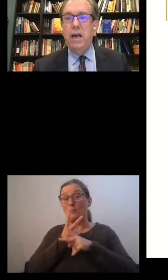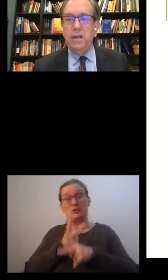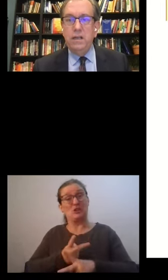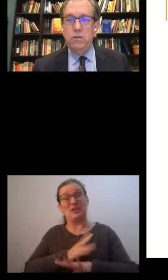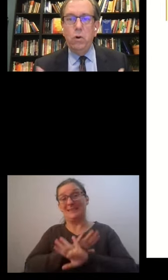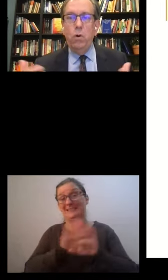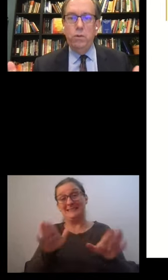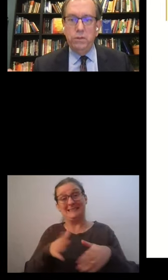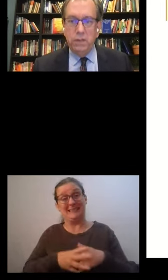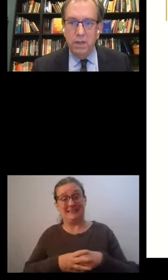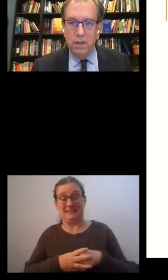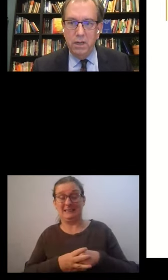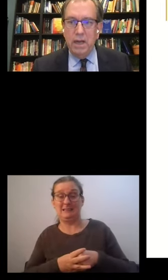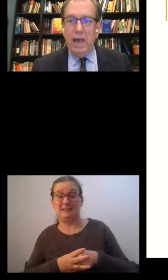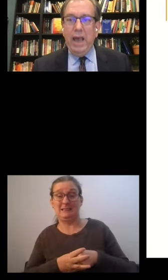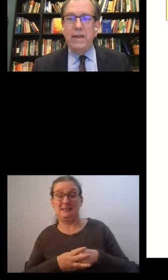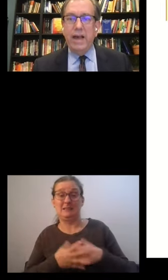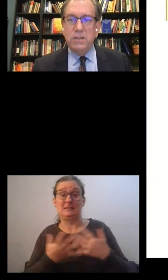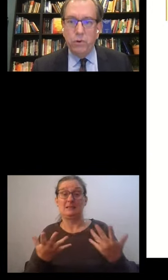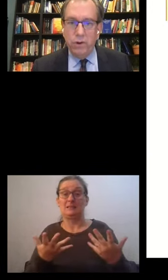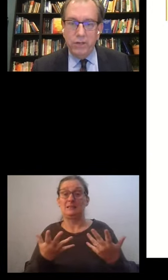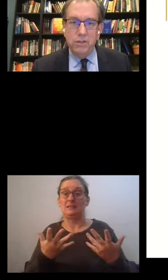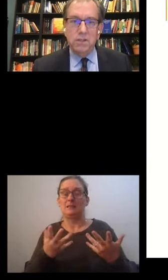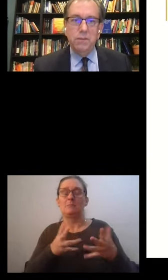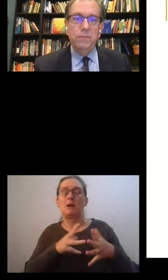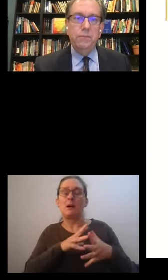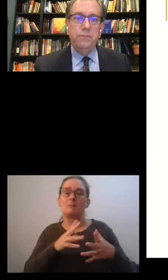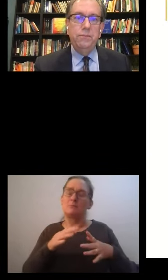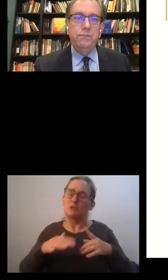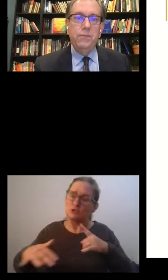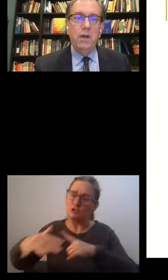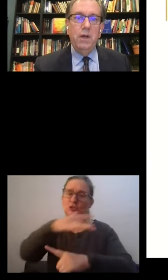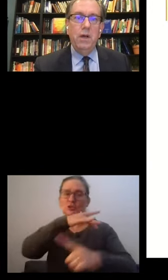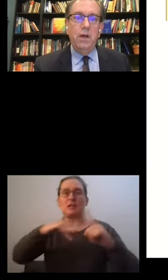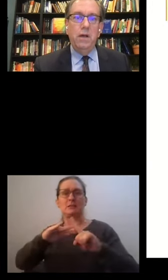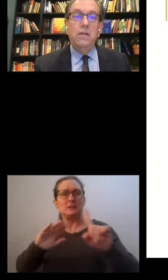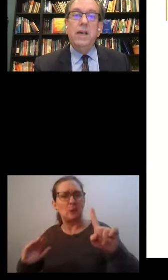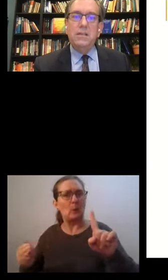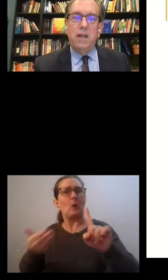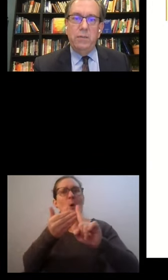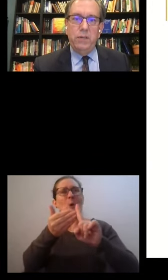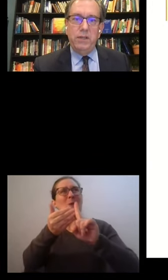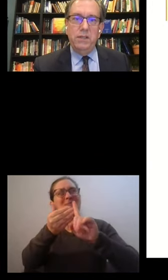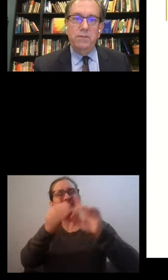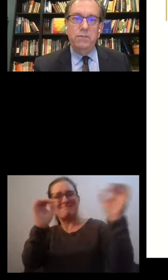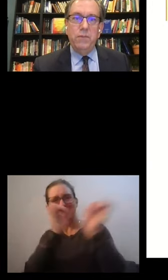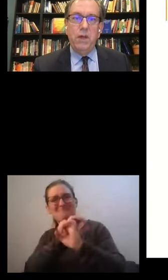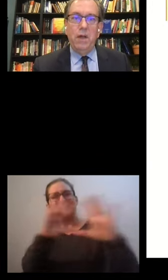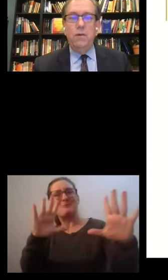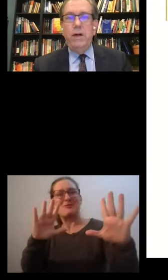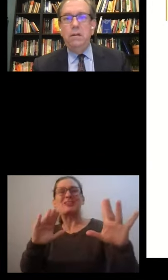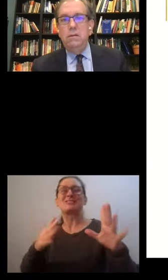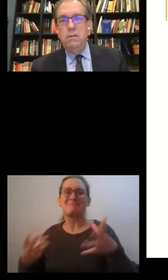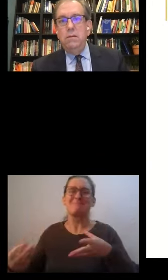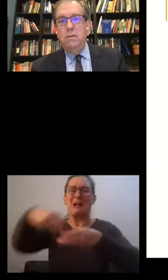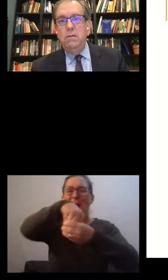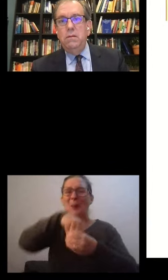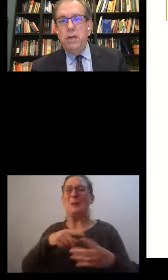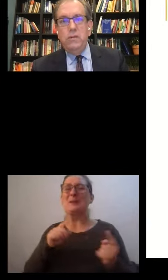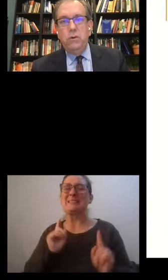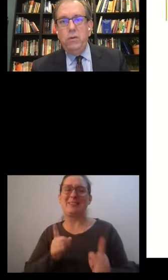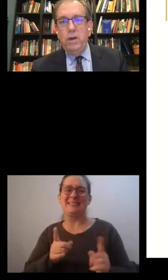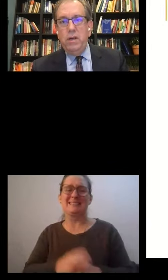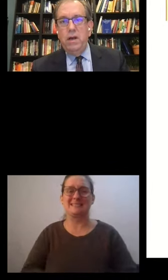society's goals and aspirations. Next slide, please. Well,